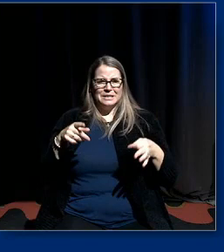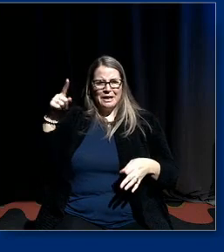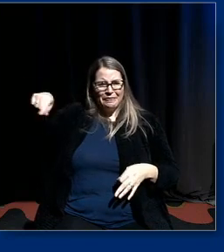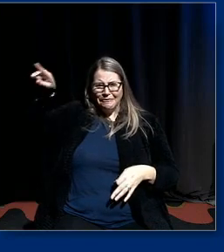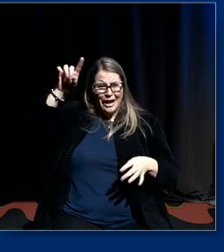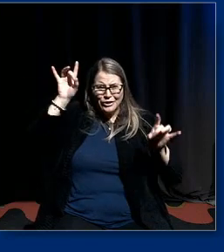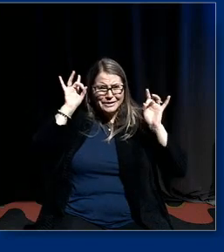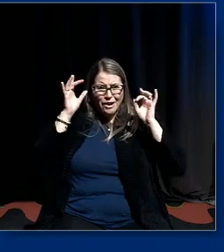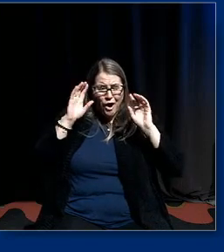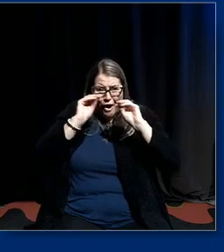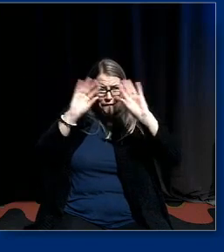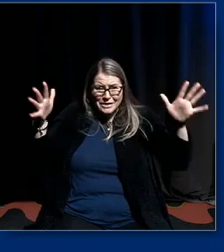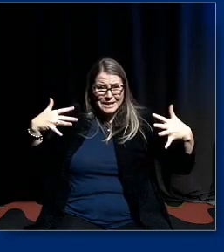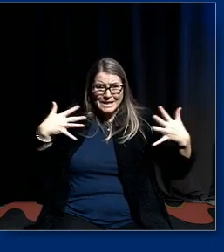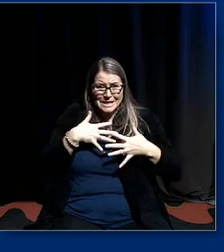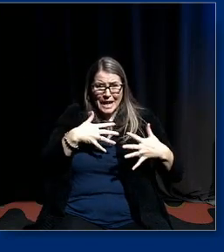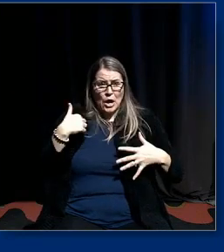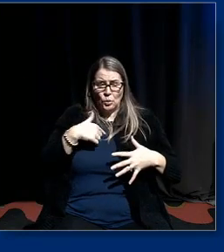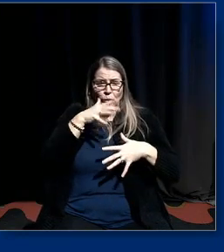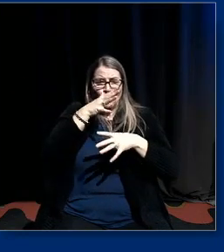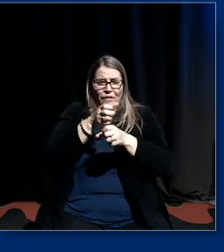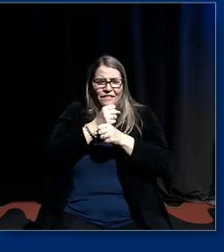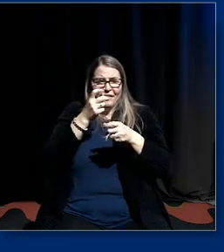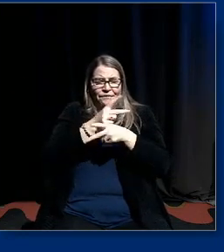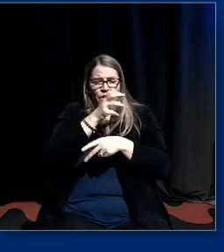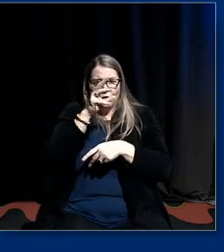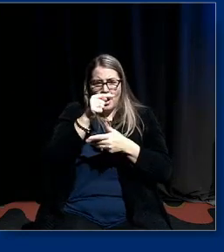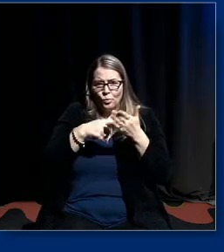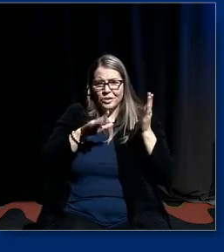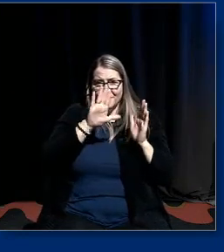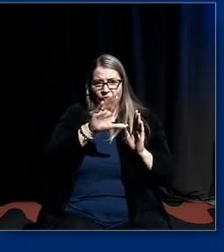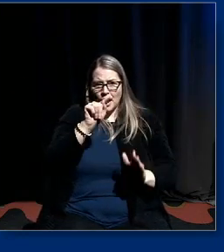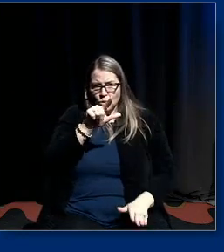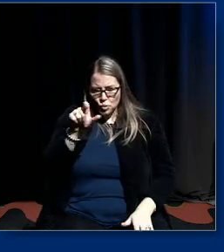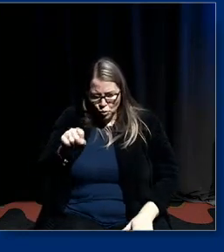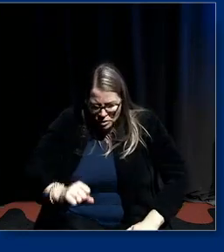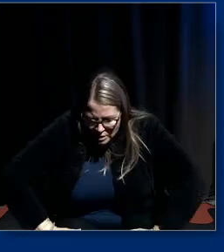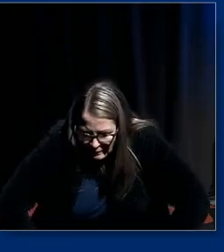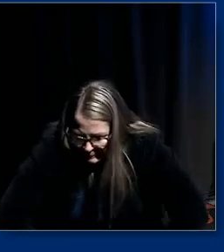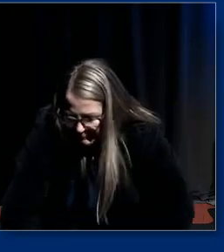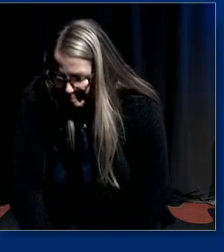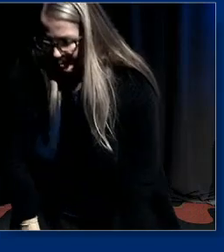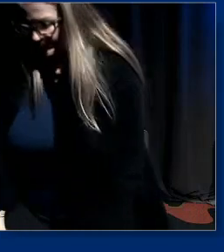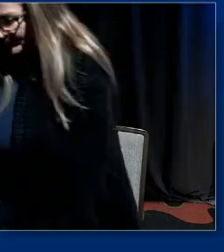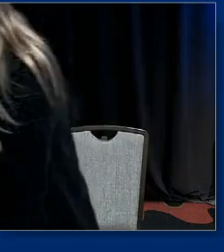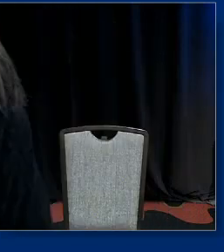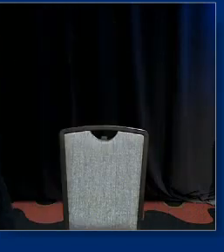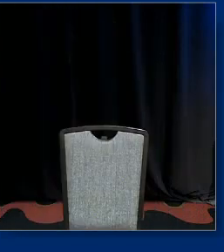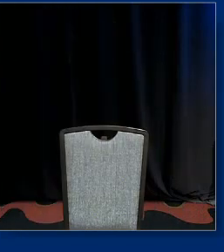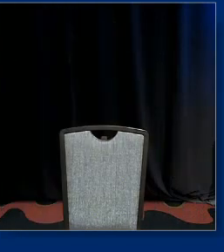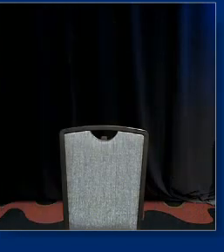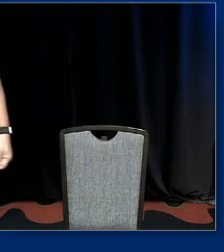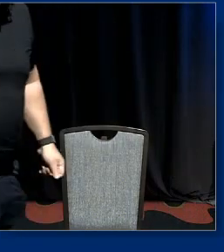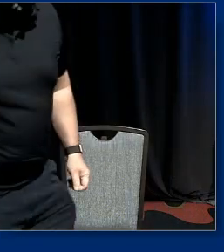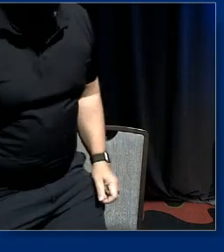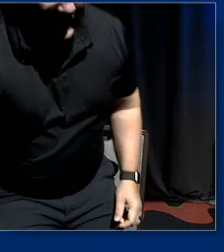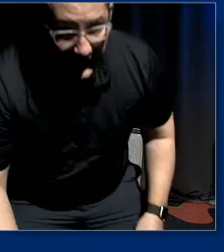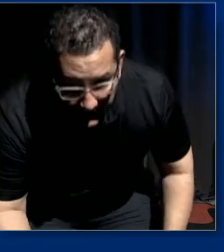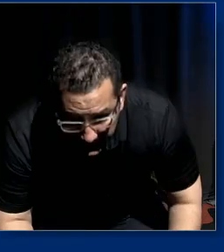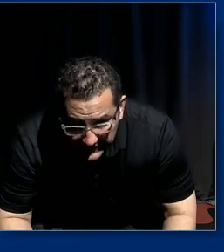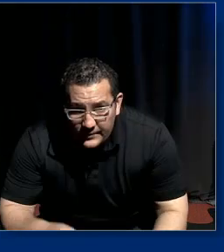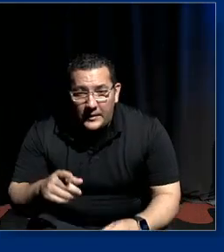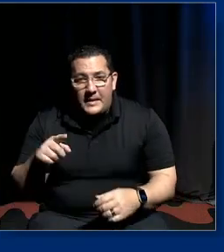that that we're going to get hold of what have been their tools statistics and we're going to use them to our ends